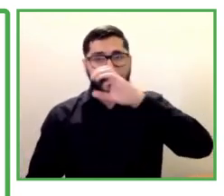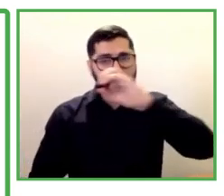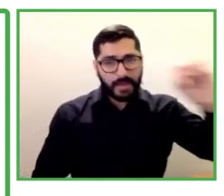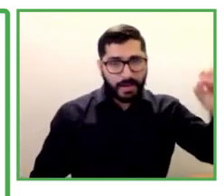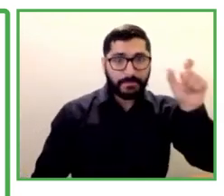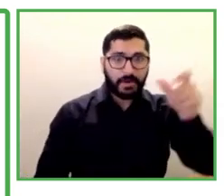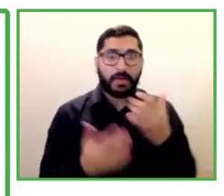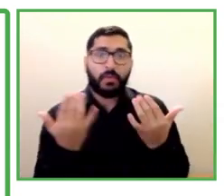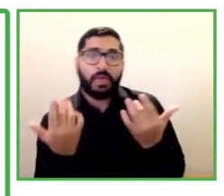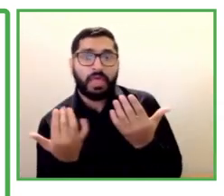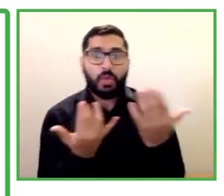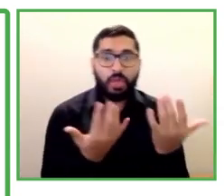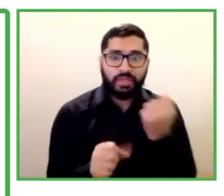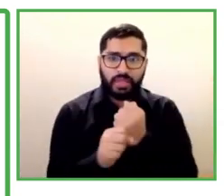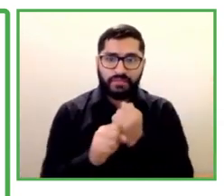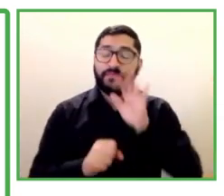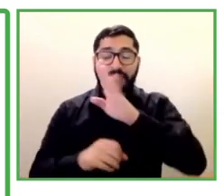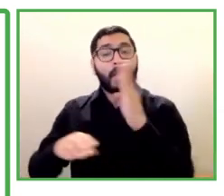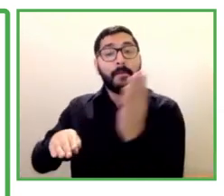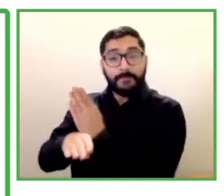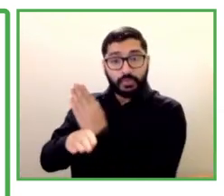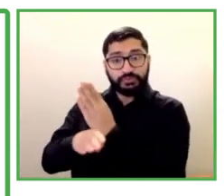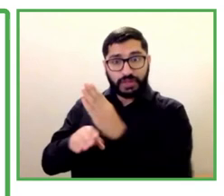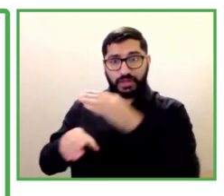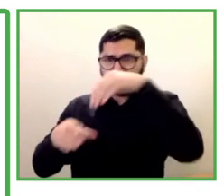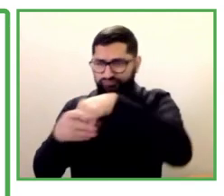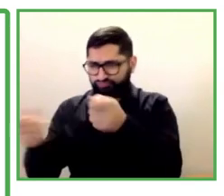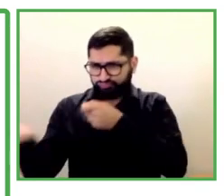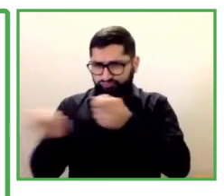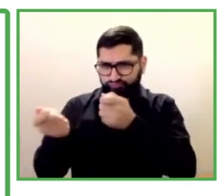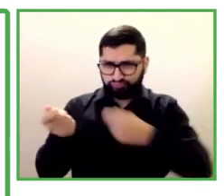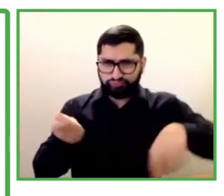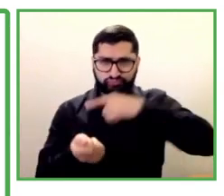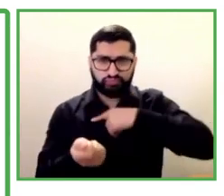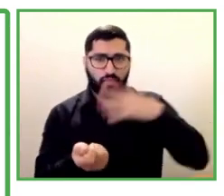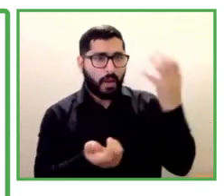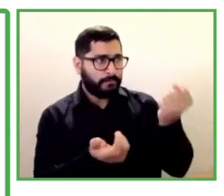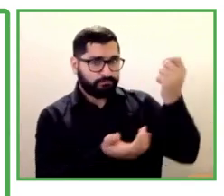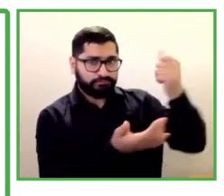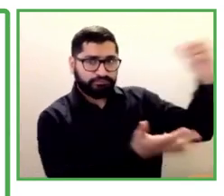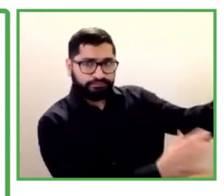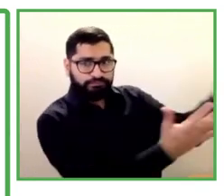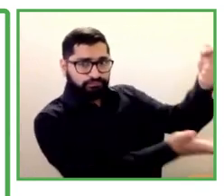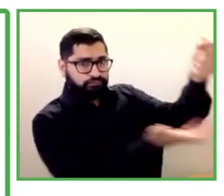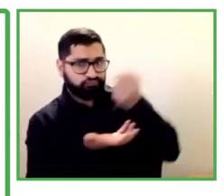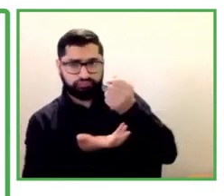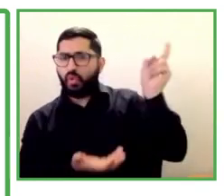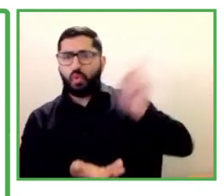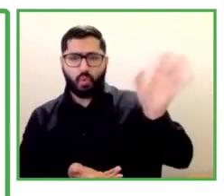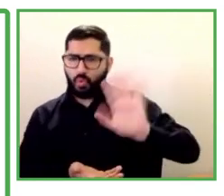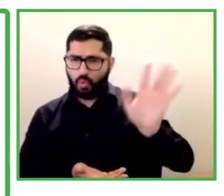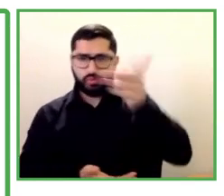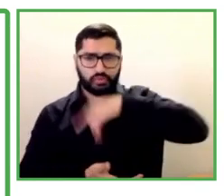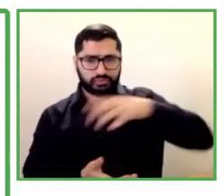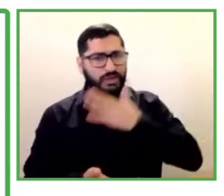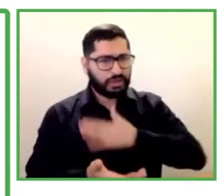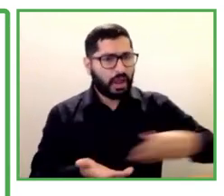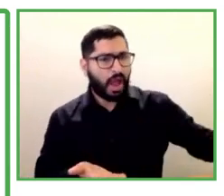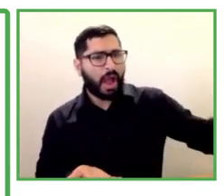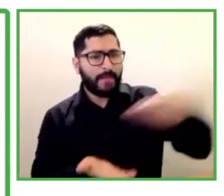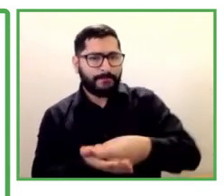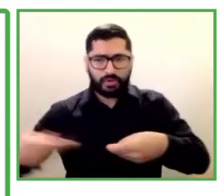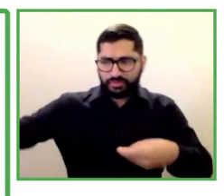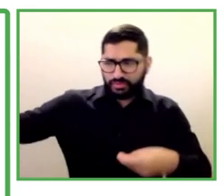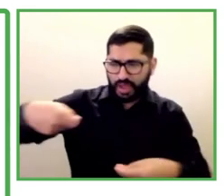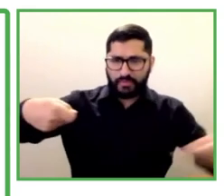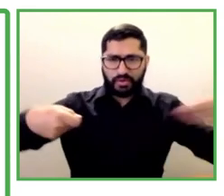The companies pay for our services. But you may ask, why would a company pay for a service? Let me very